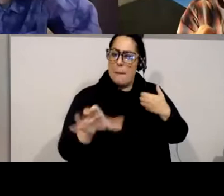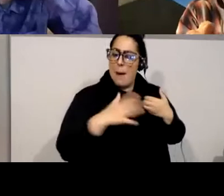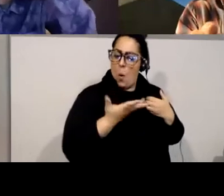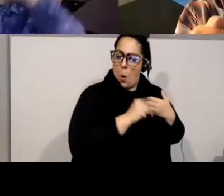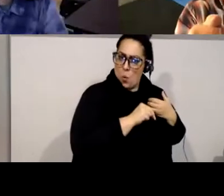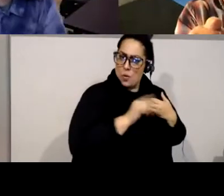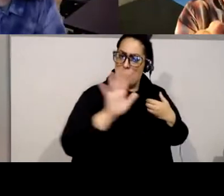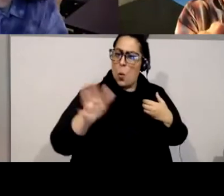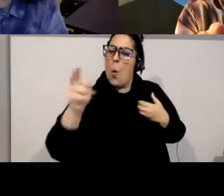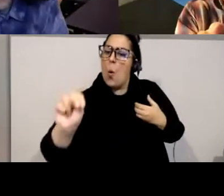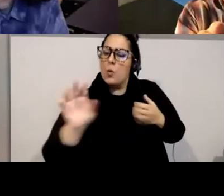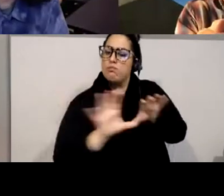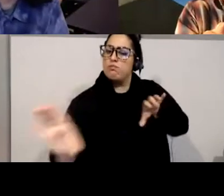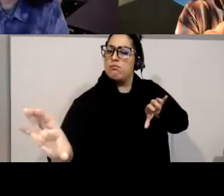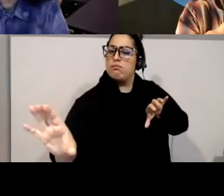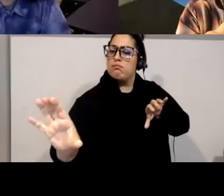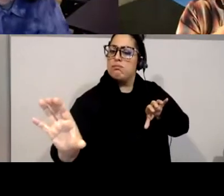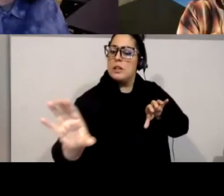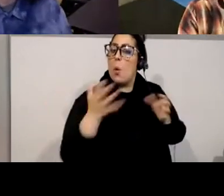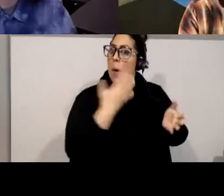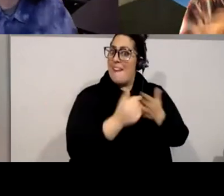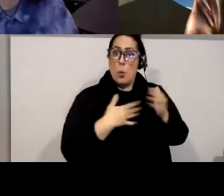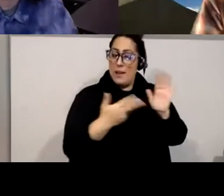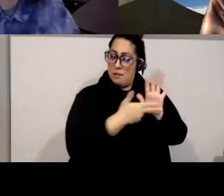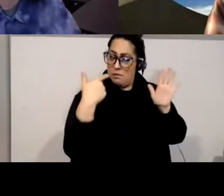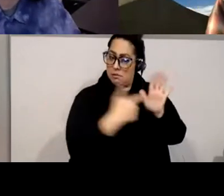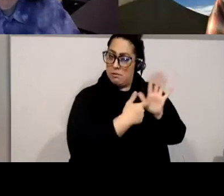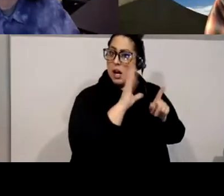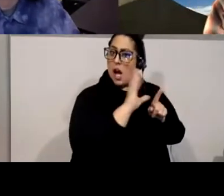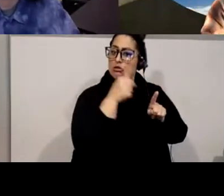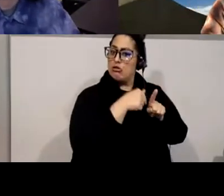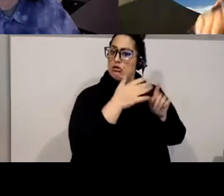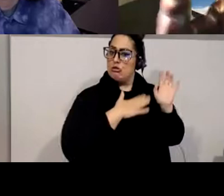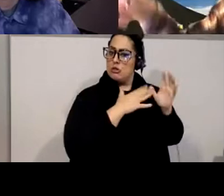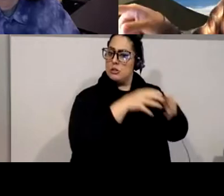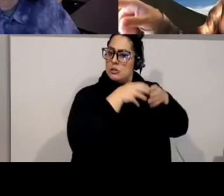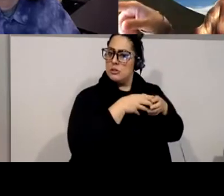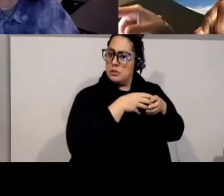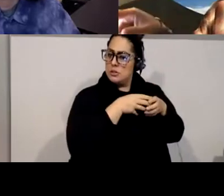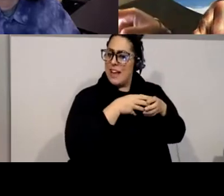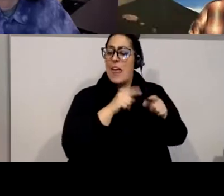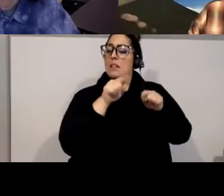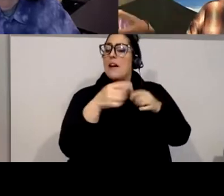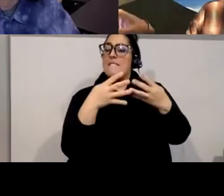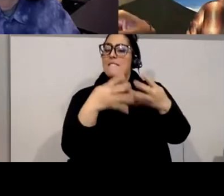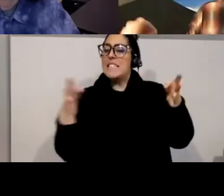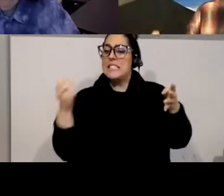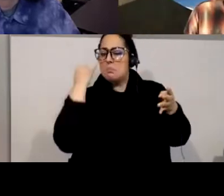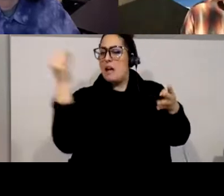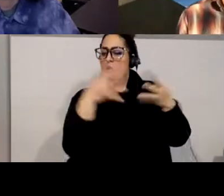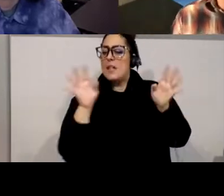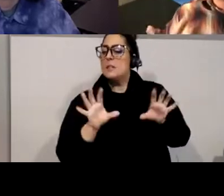whatever we're going to define that culture as and say this is our culture and on the other side of the fence is your culture right